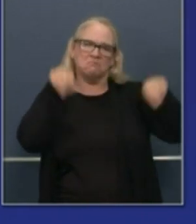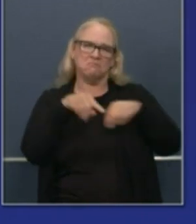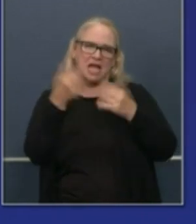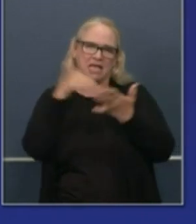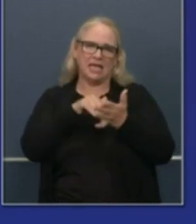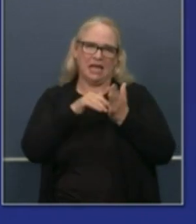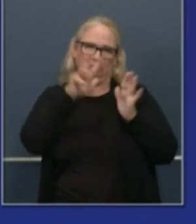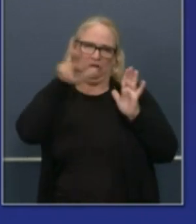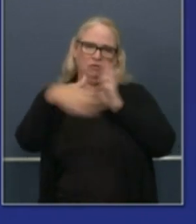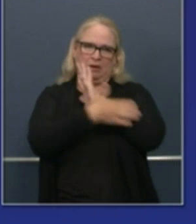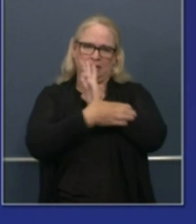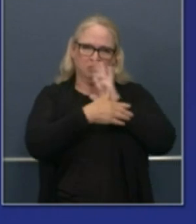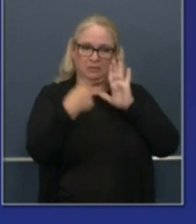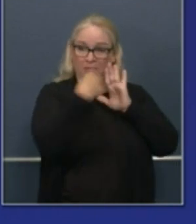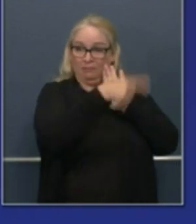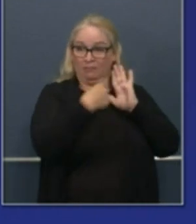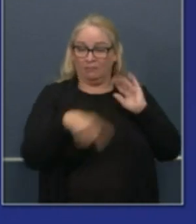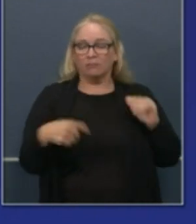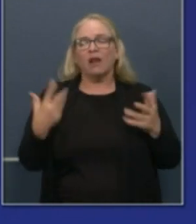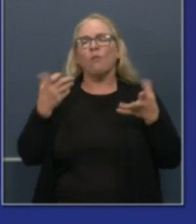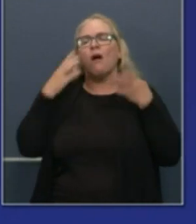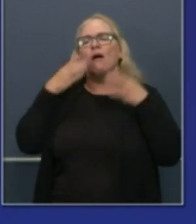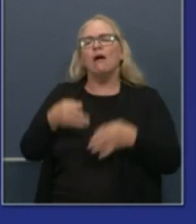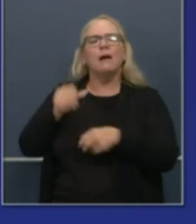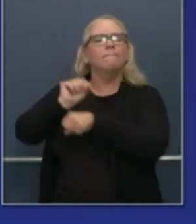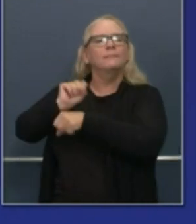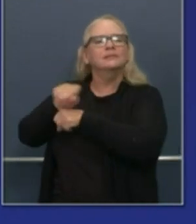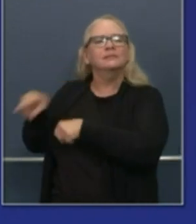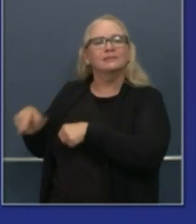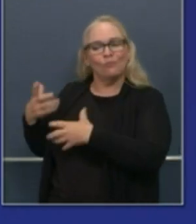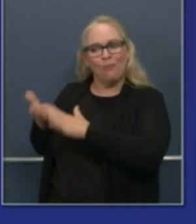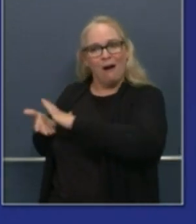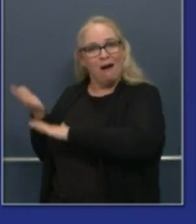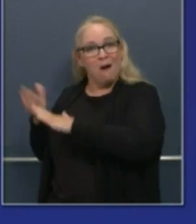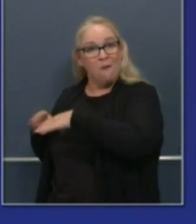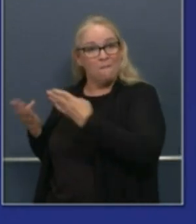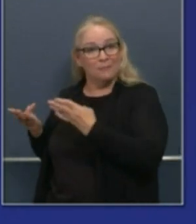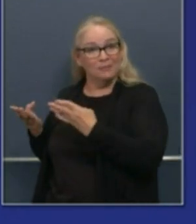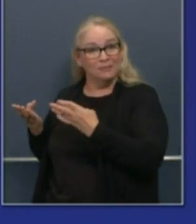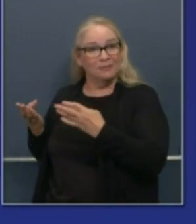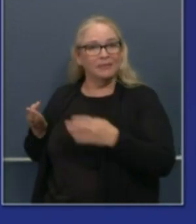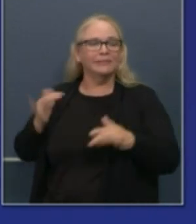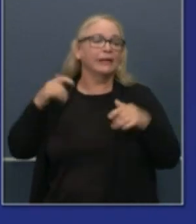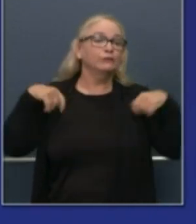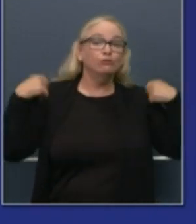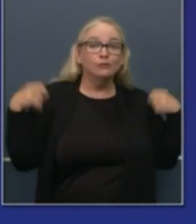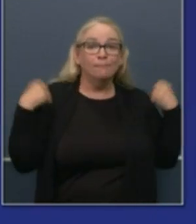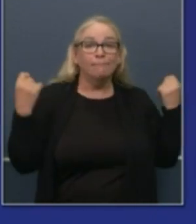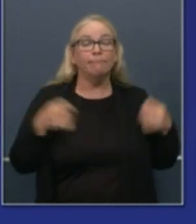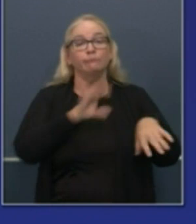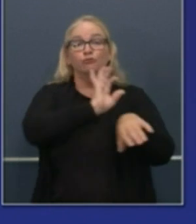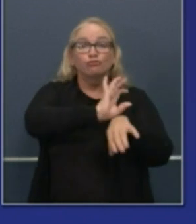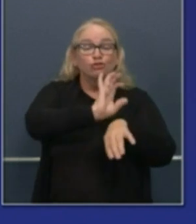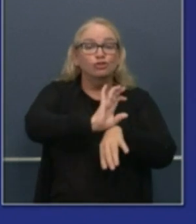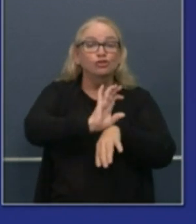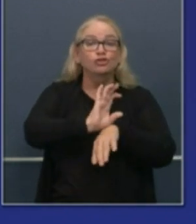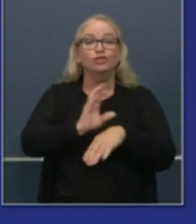on gyms and fitness centers, places of worship still allowing activity to occur outdoors.